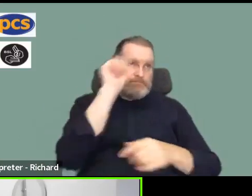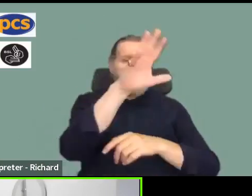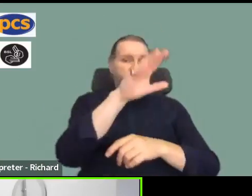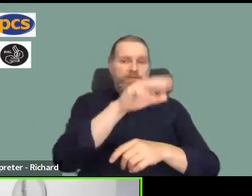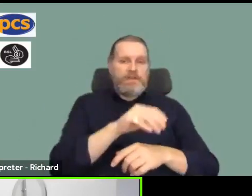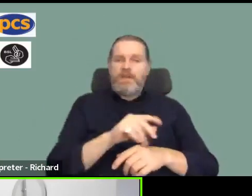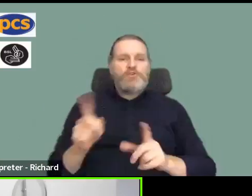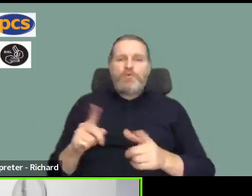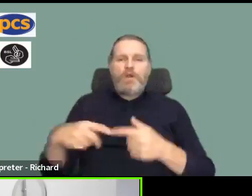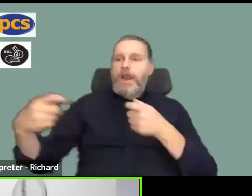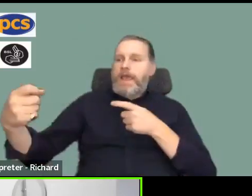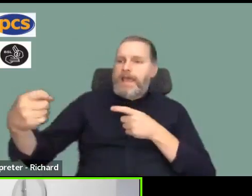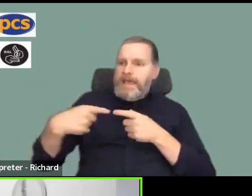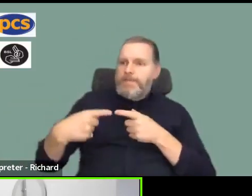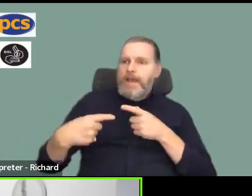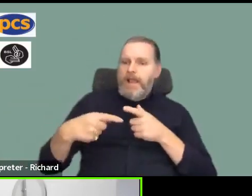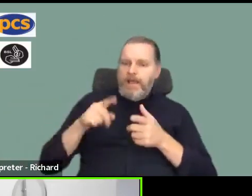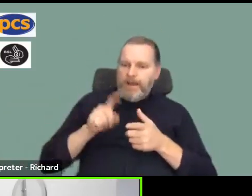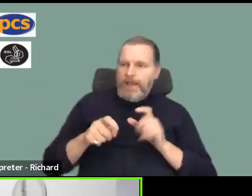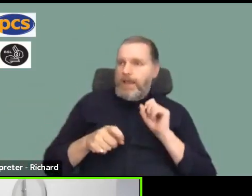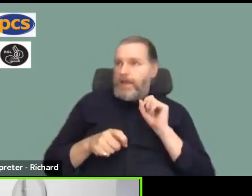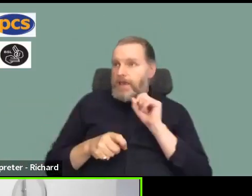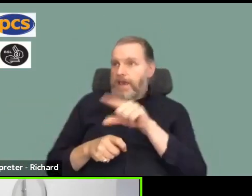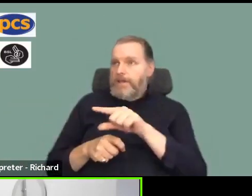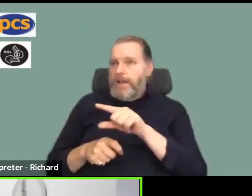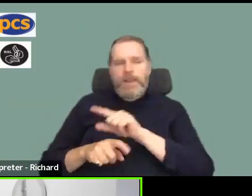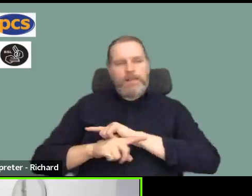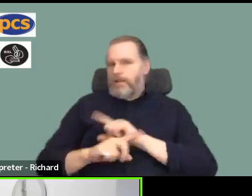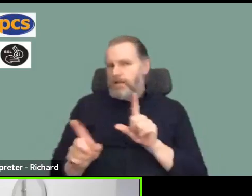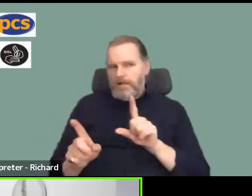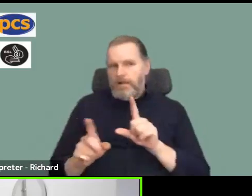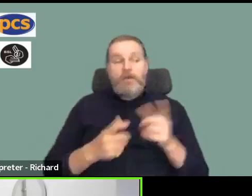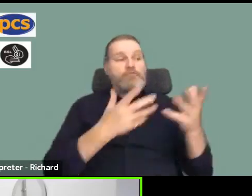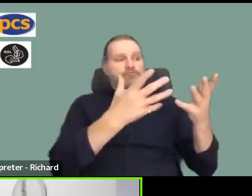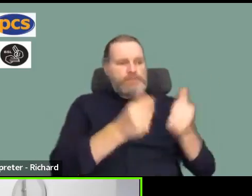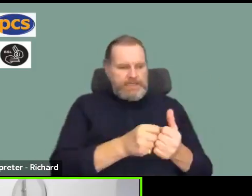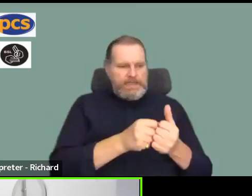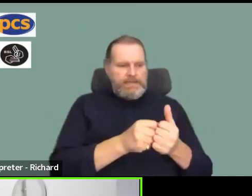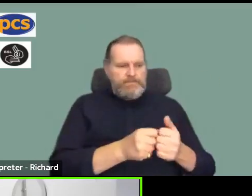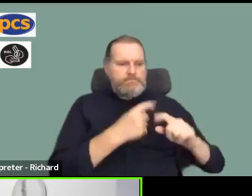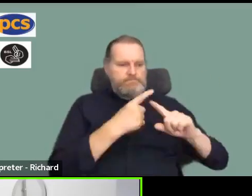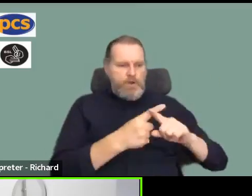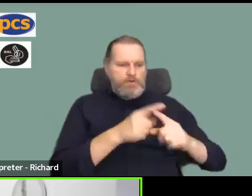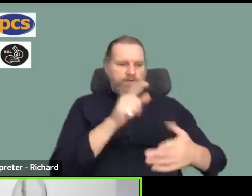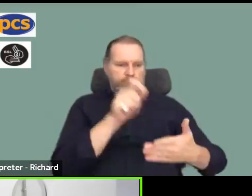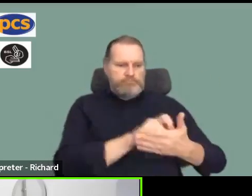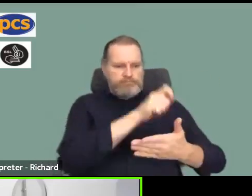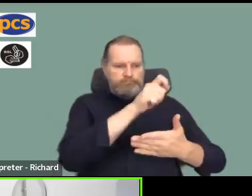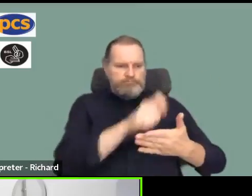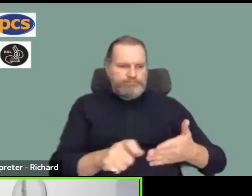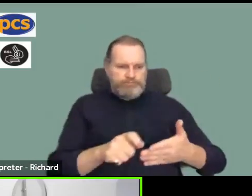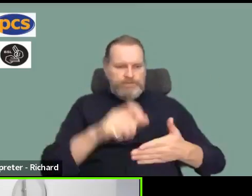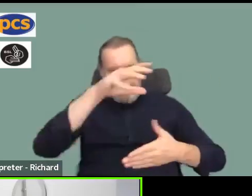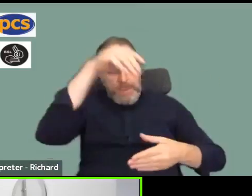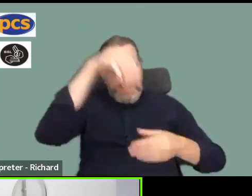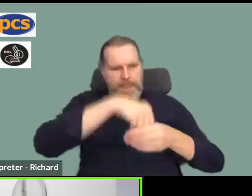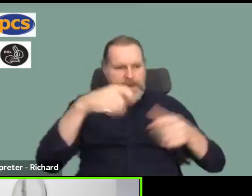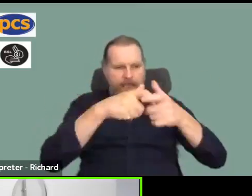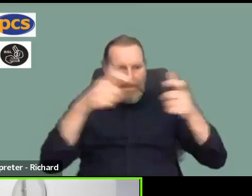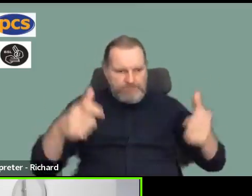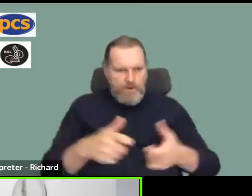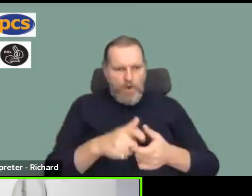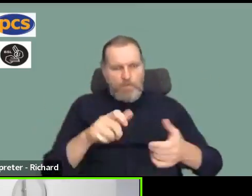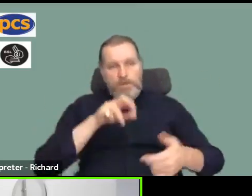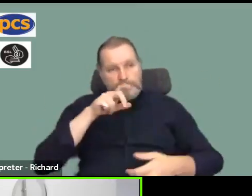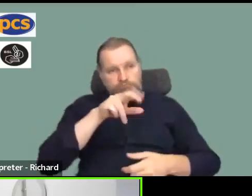digitally. We all have to vote postally by putting a cross in the box, sticking it in the envelope and taking it to the nearest letterbox. So that's